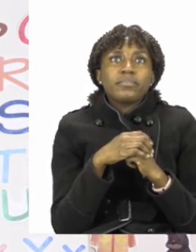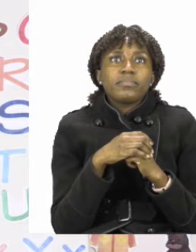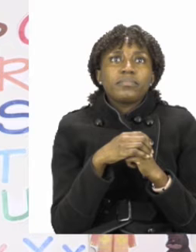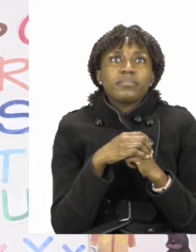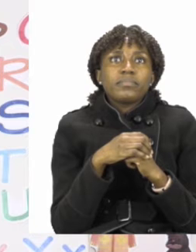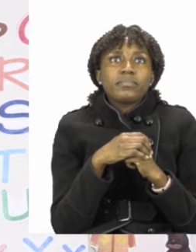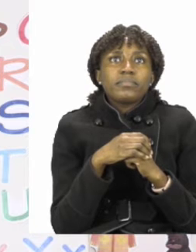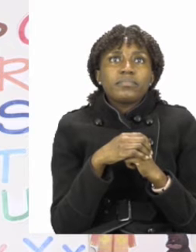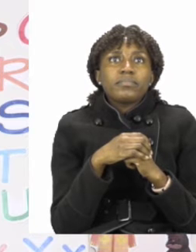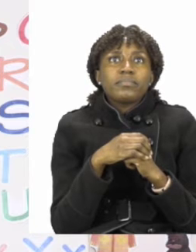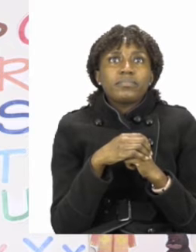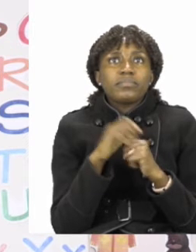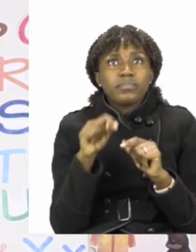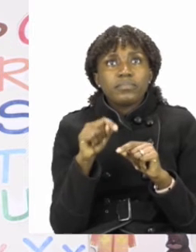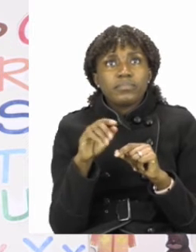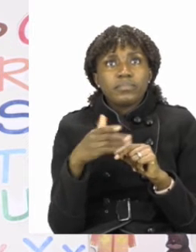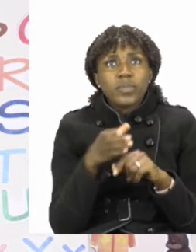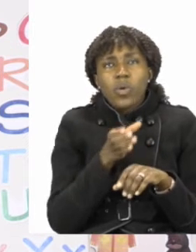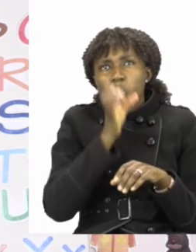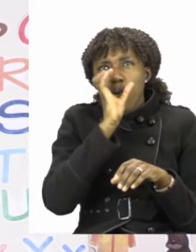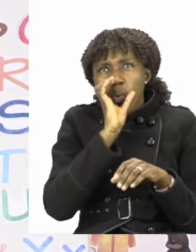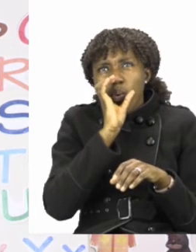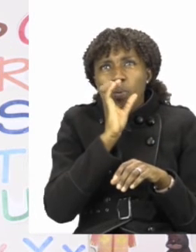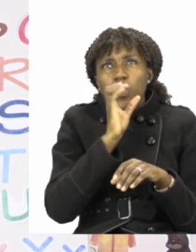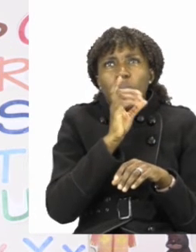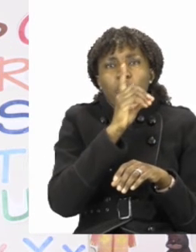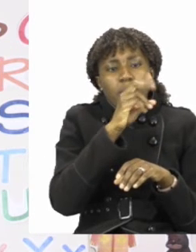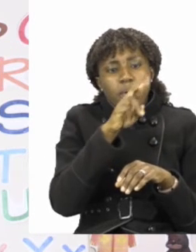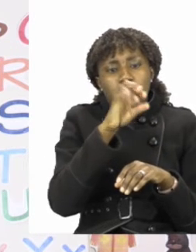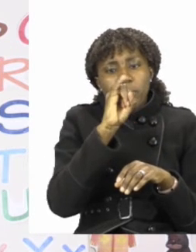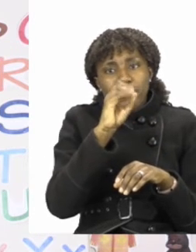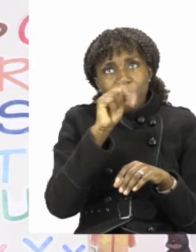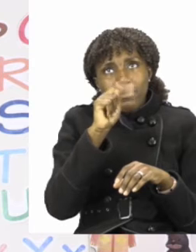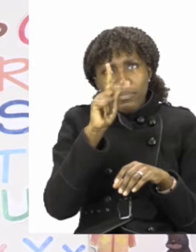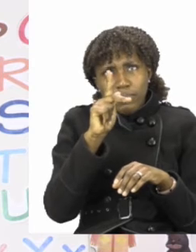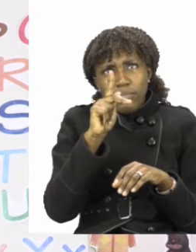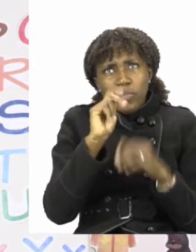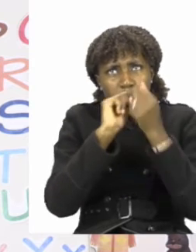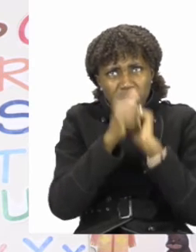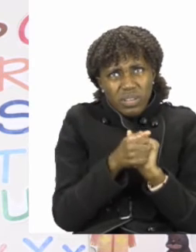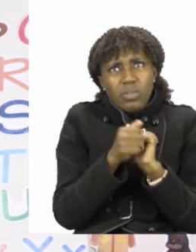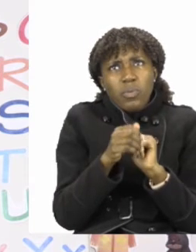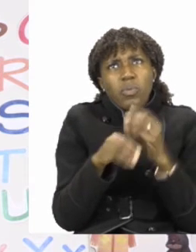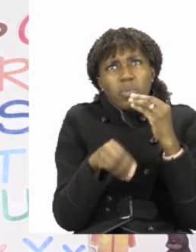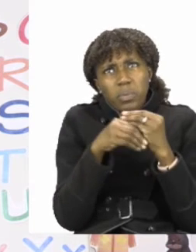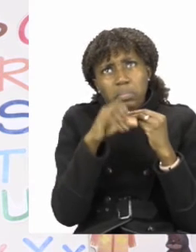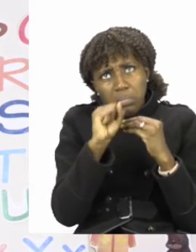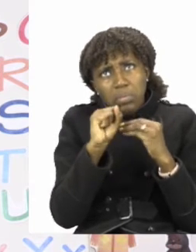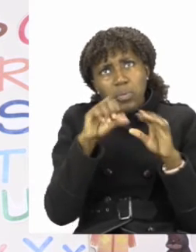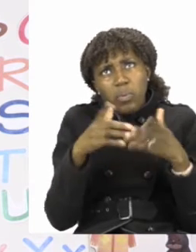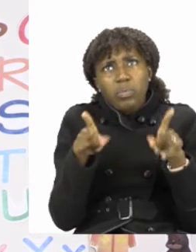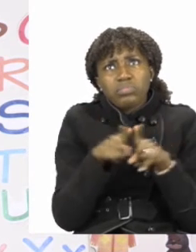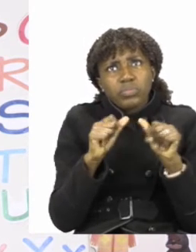word drink, do we change the word or does it stay the same? Now